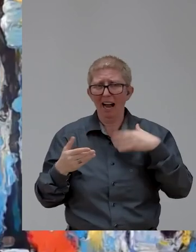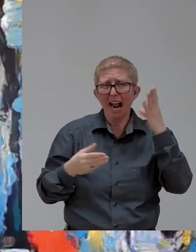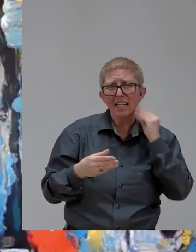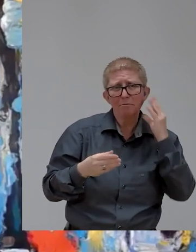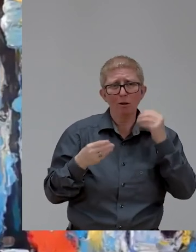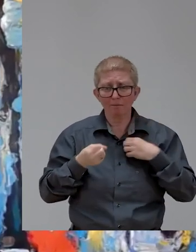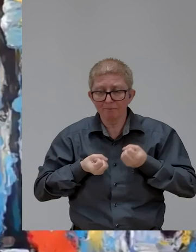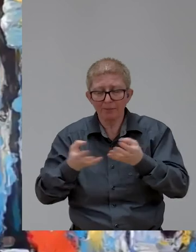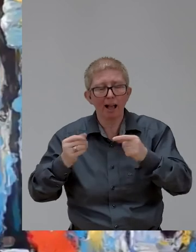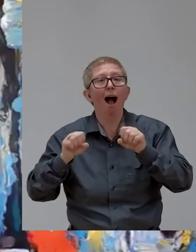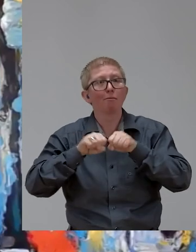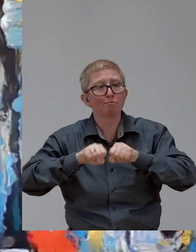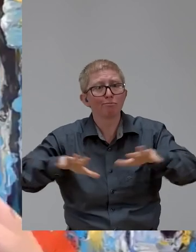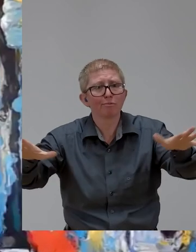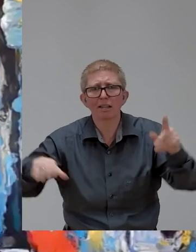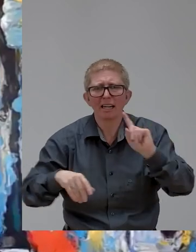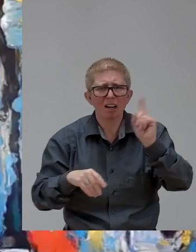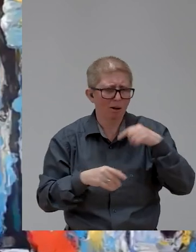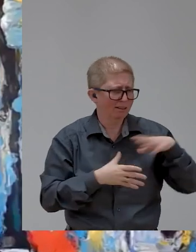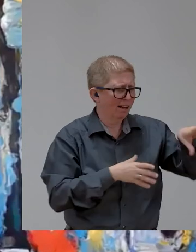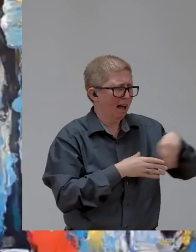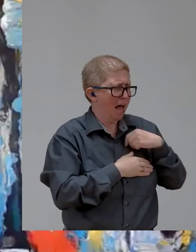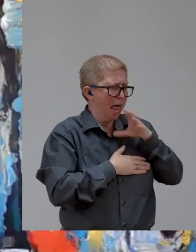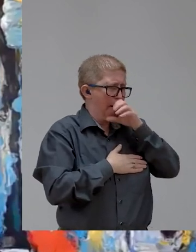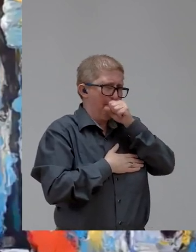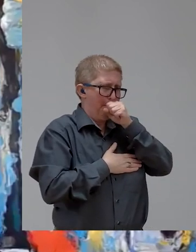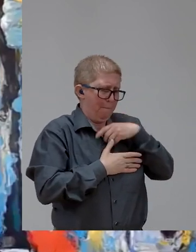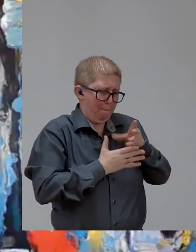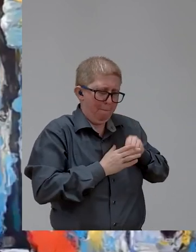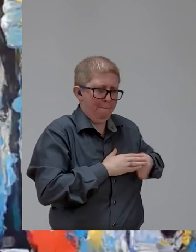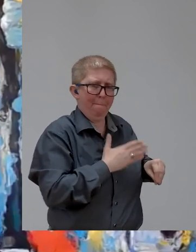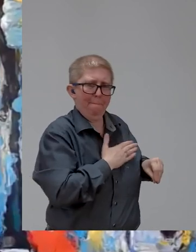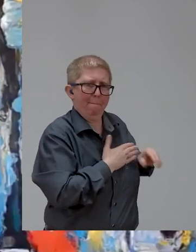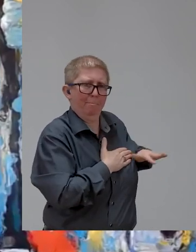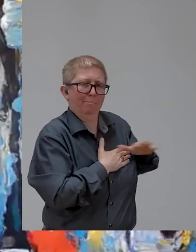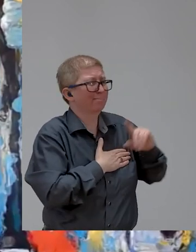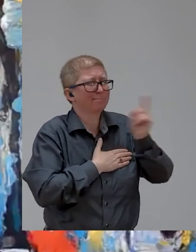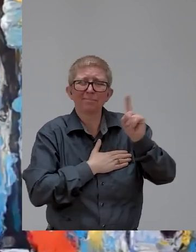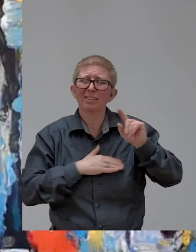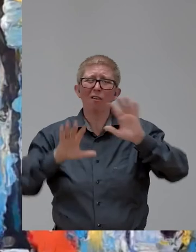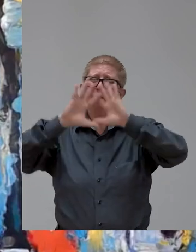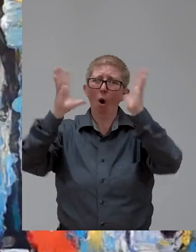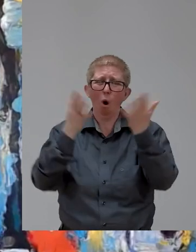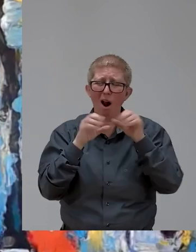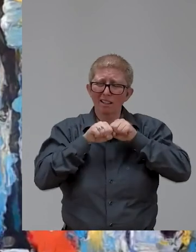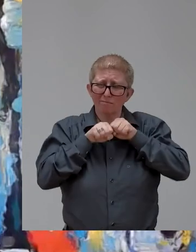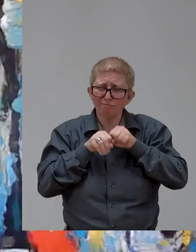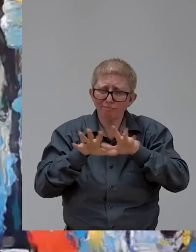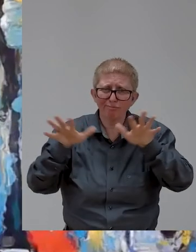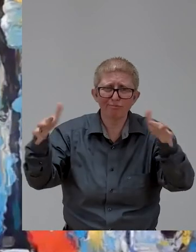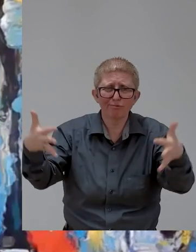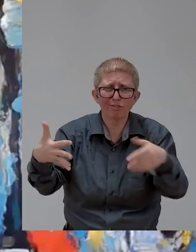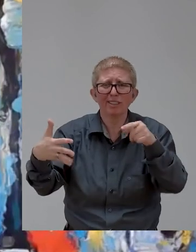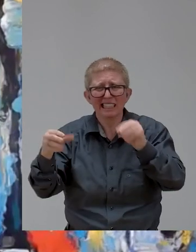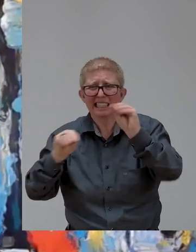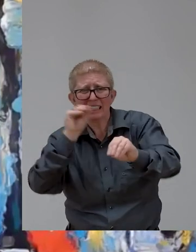in the drawer. You have to take it out there to the world. And I think that that is a tip that at least Martin and